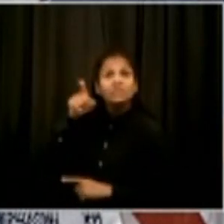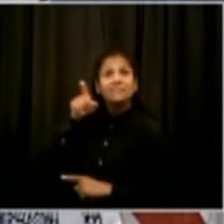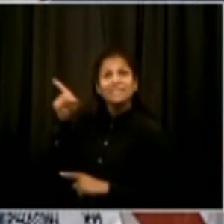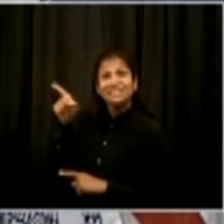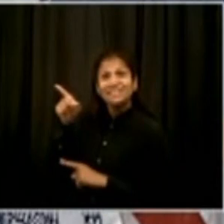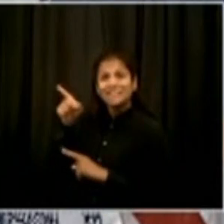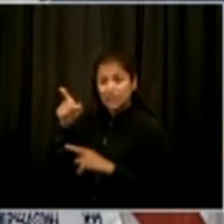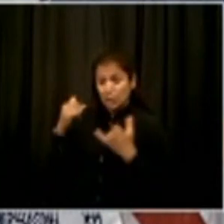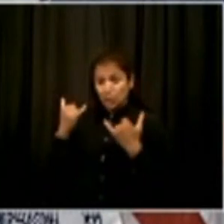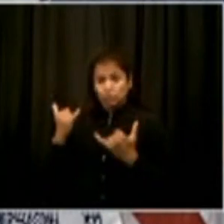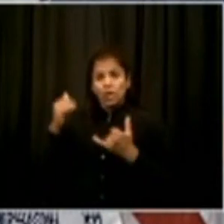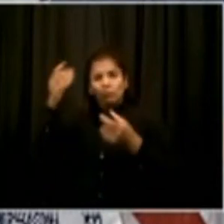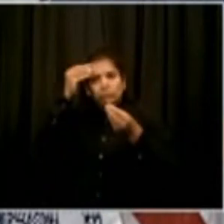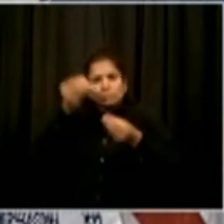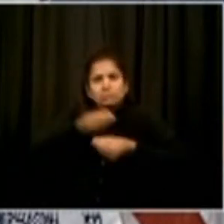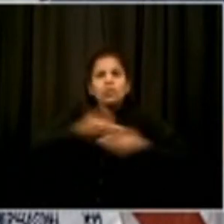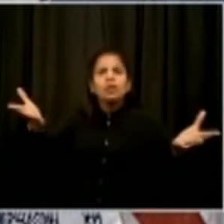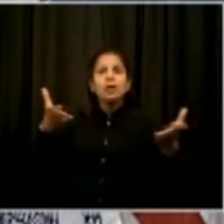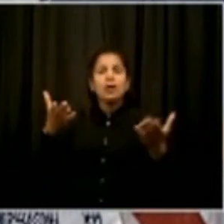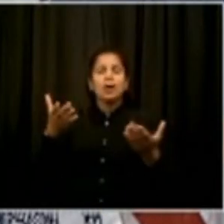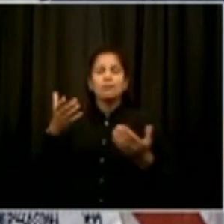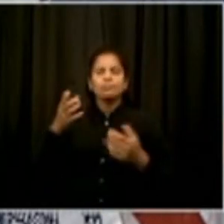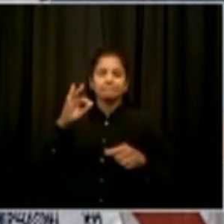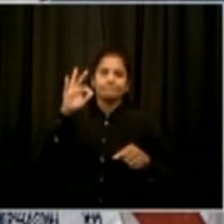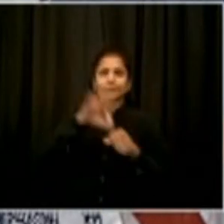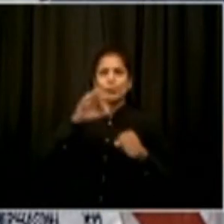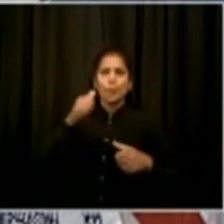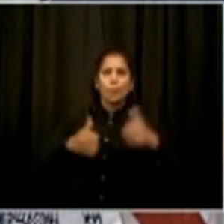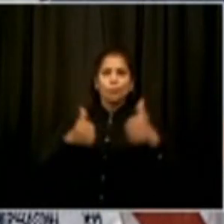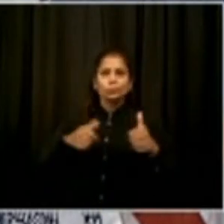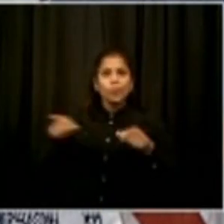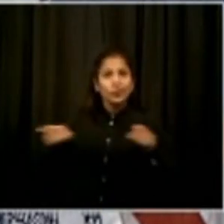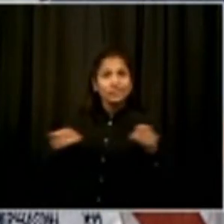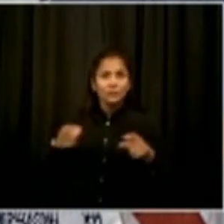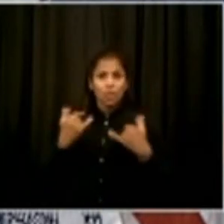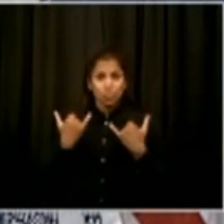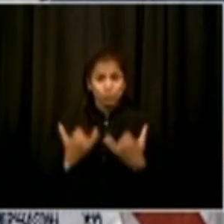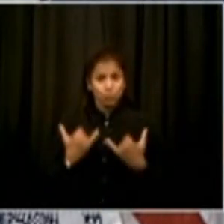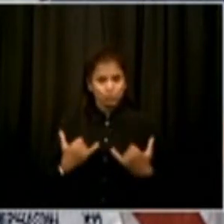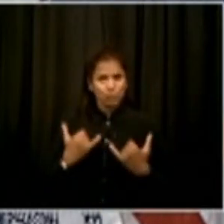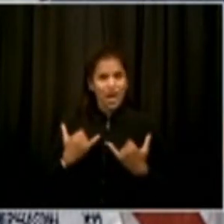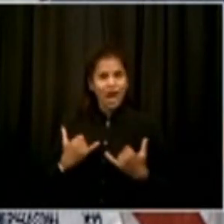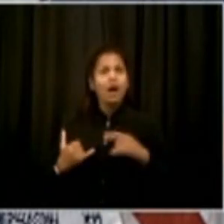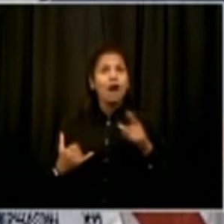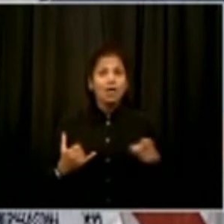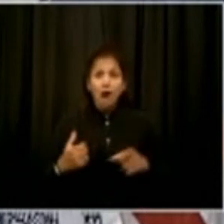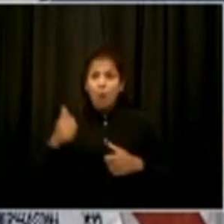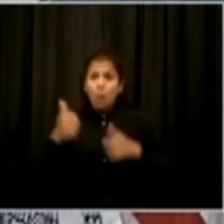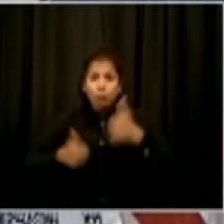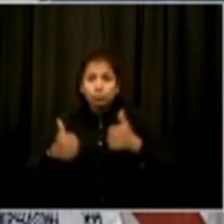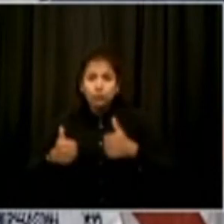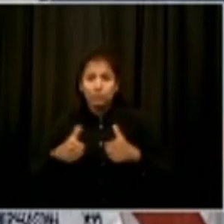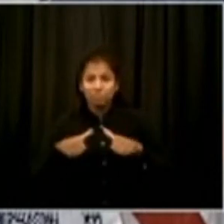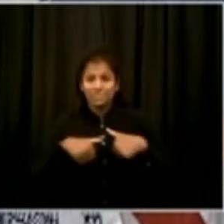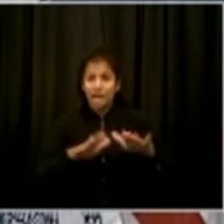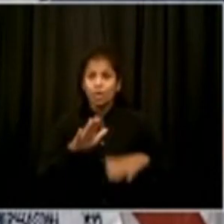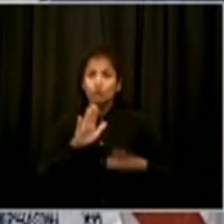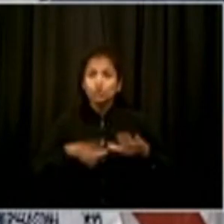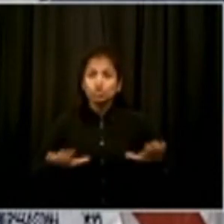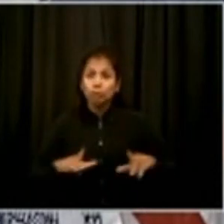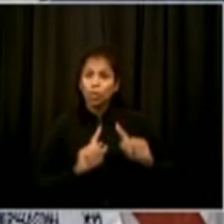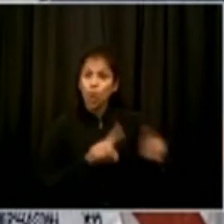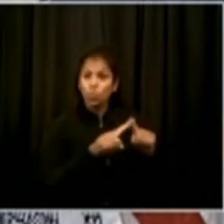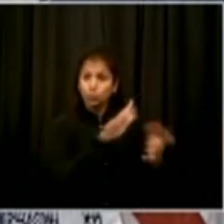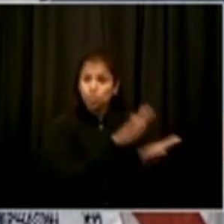update once those numbers are tabulated. Of course, at any point, parents can make that decision, and they can go to remote pretty much